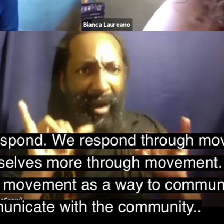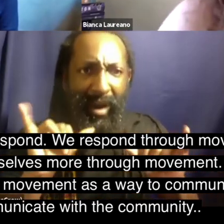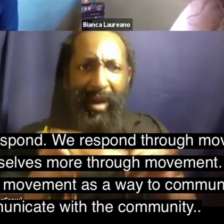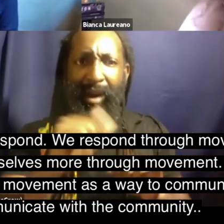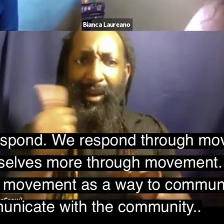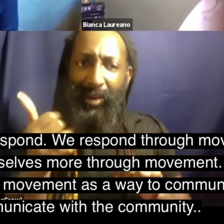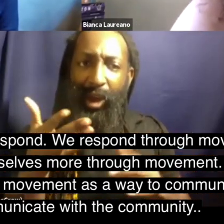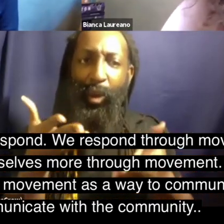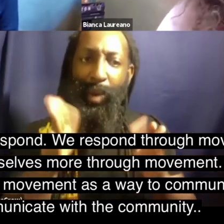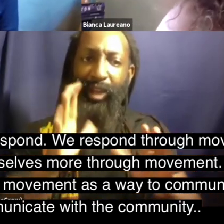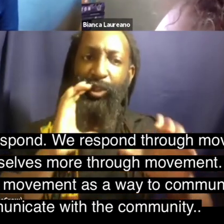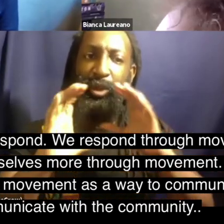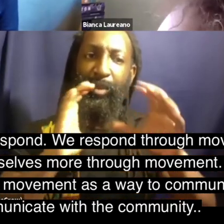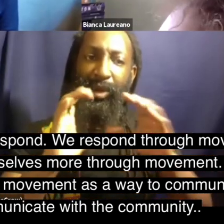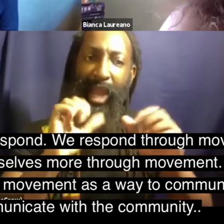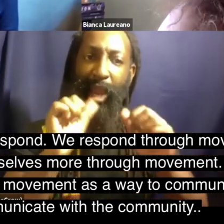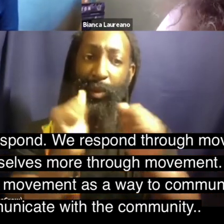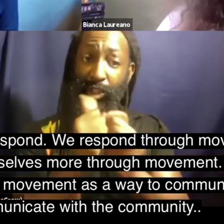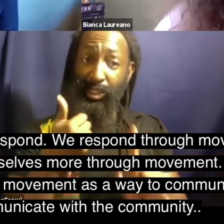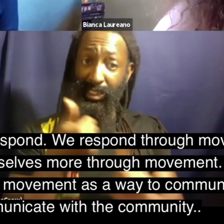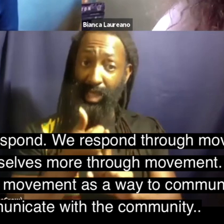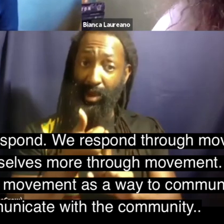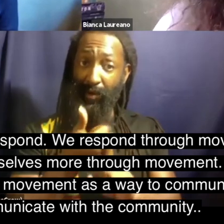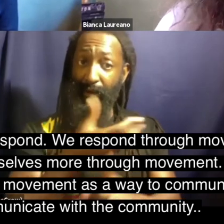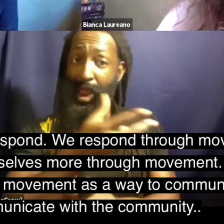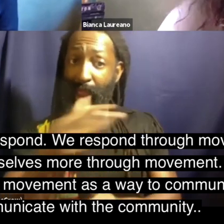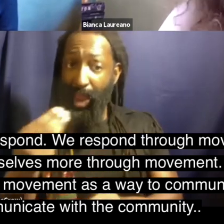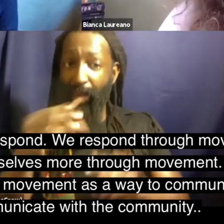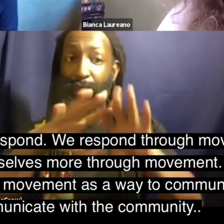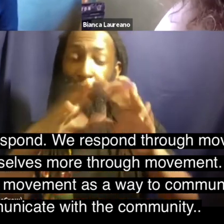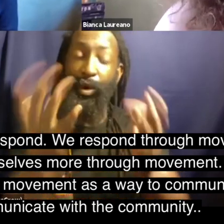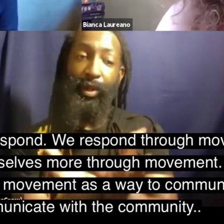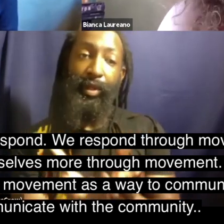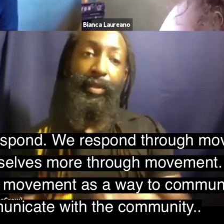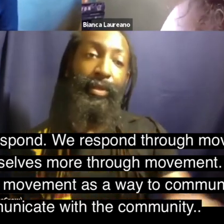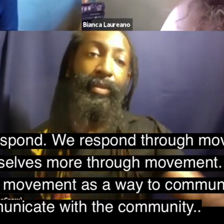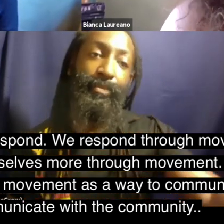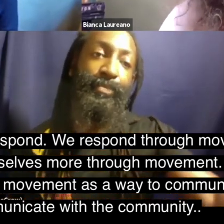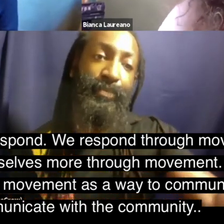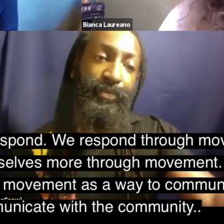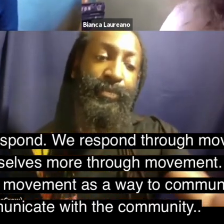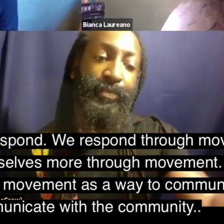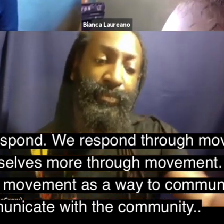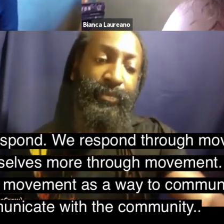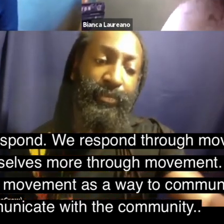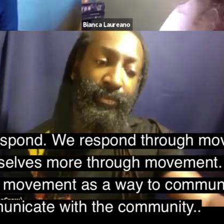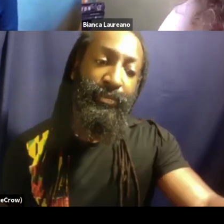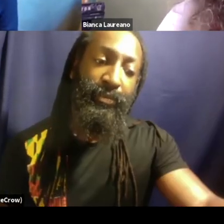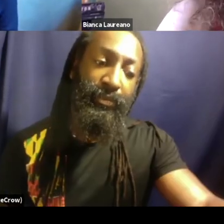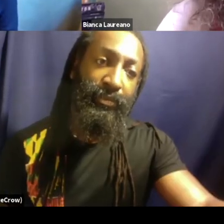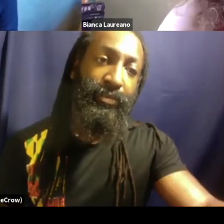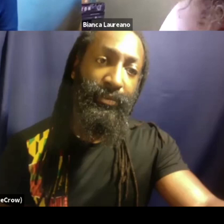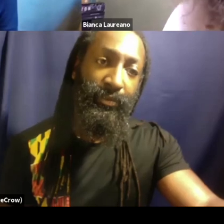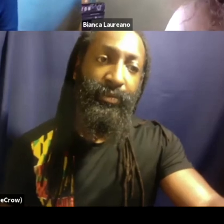through the movement and using movement as a way to communicate with oneself and to communicate with the community